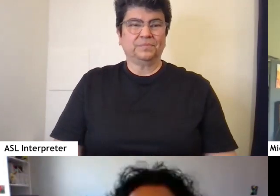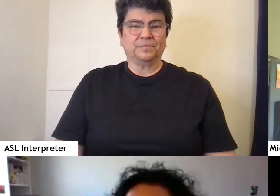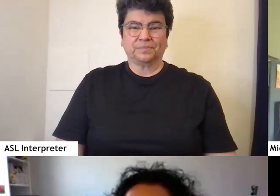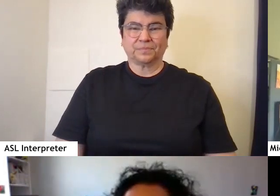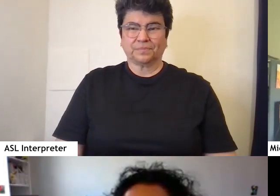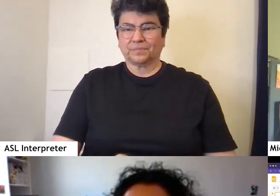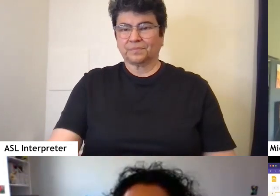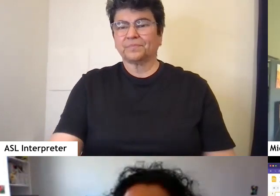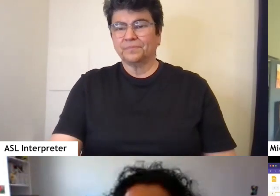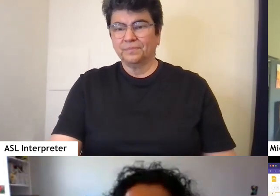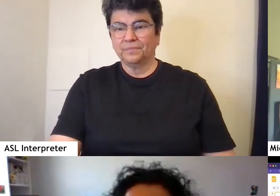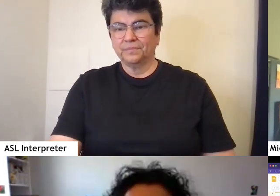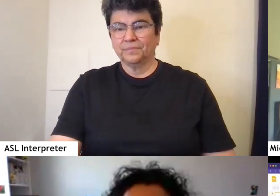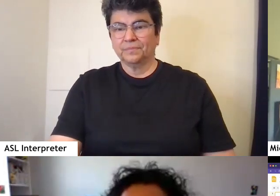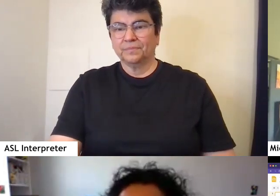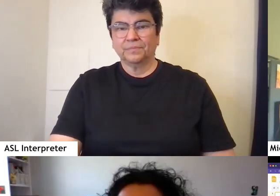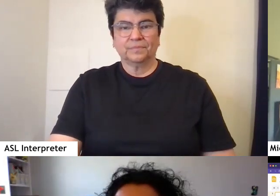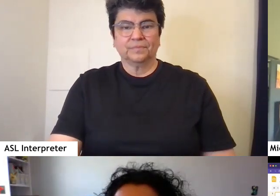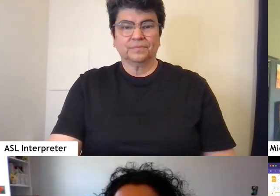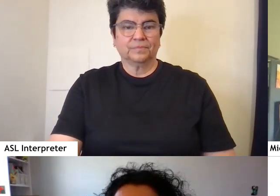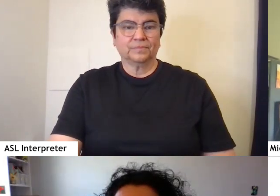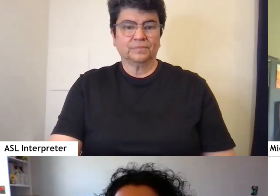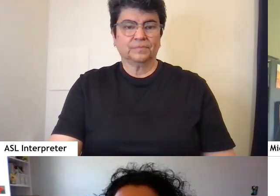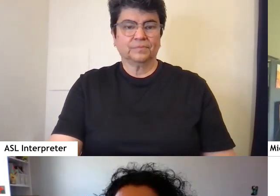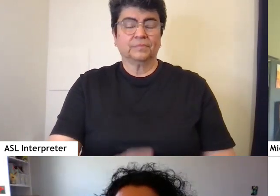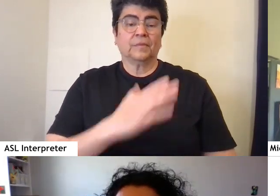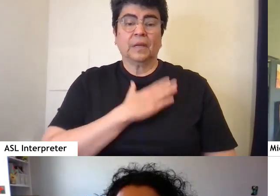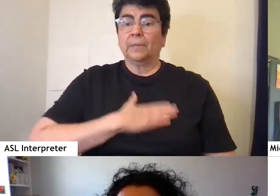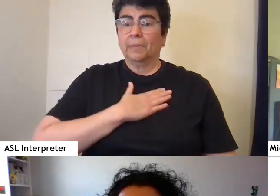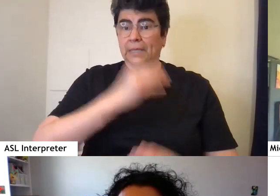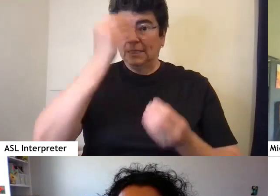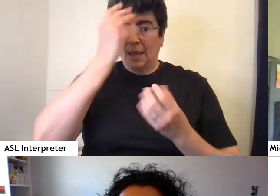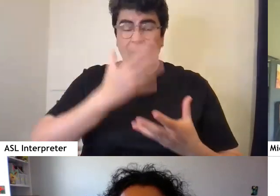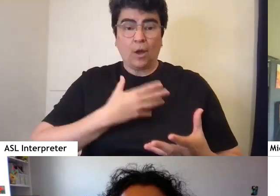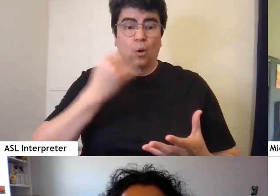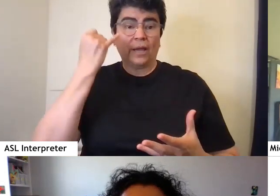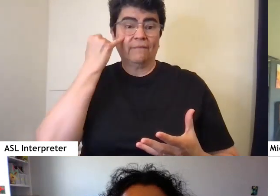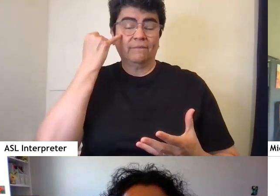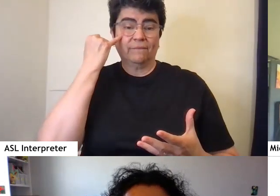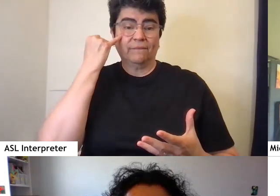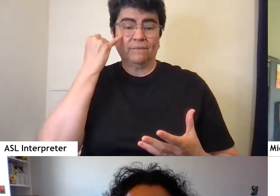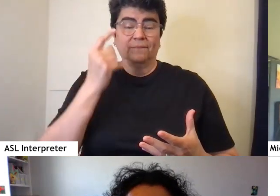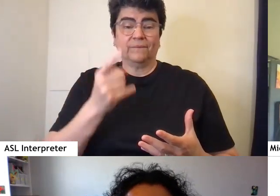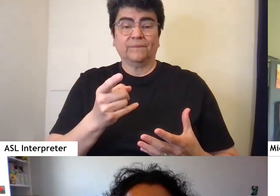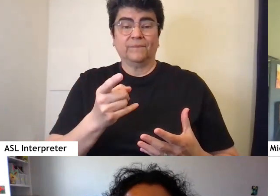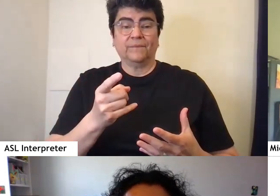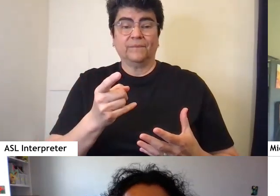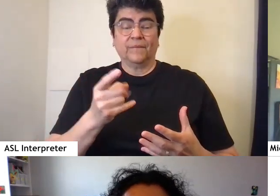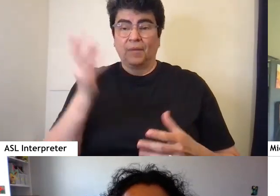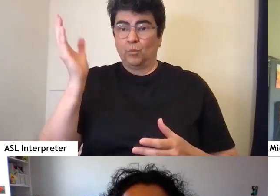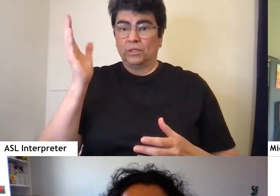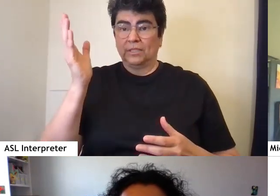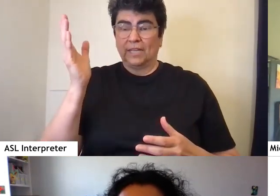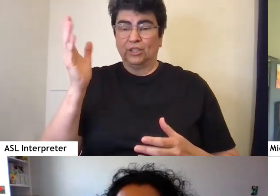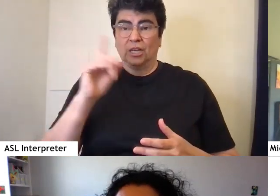We're going to go right in. Please let me know if the presentation